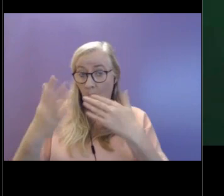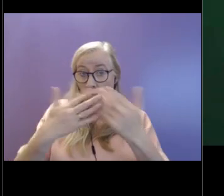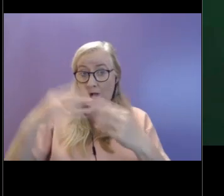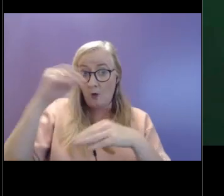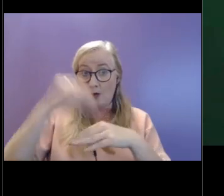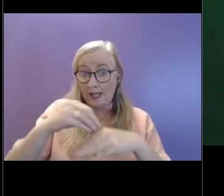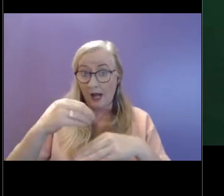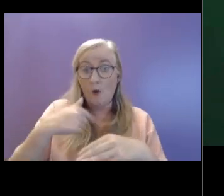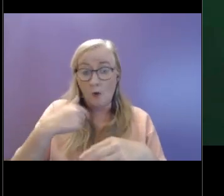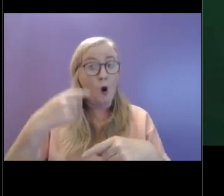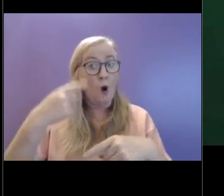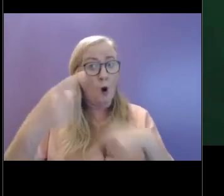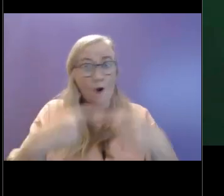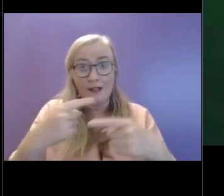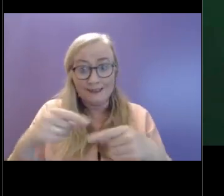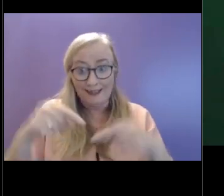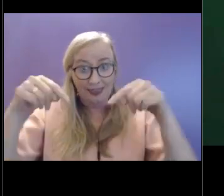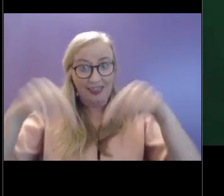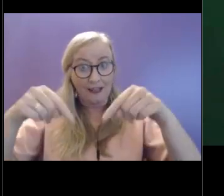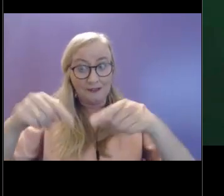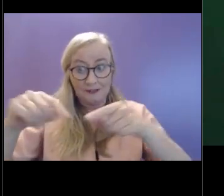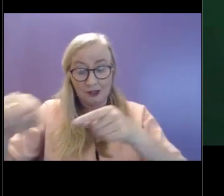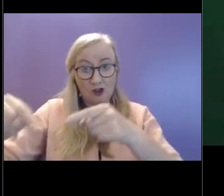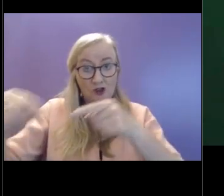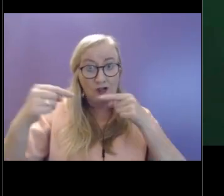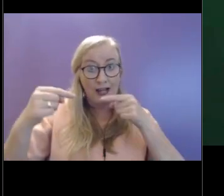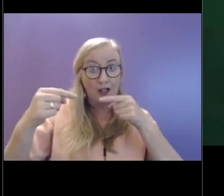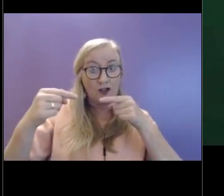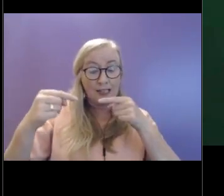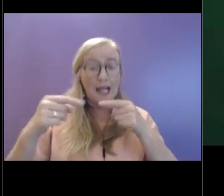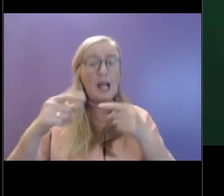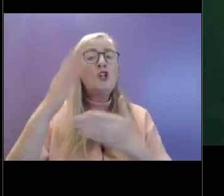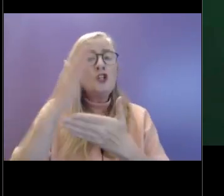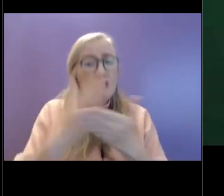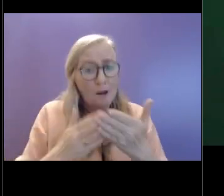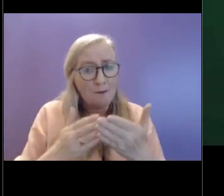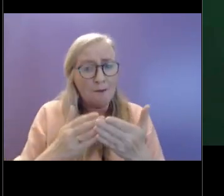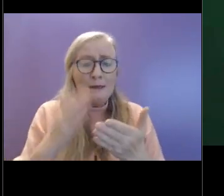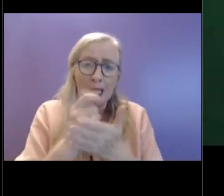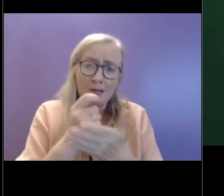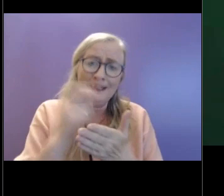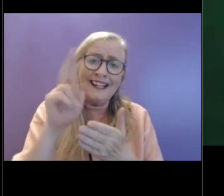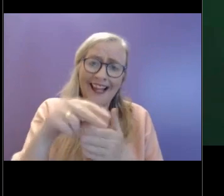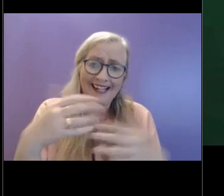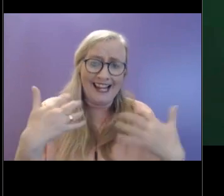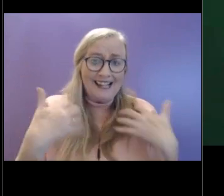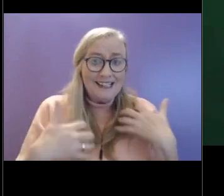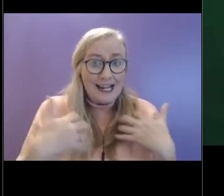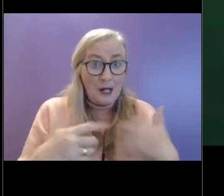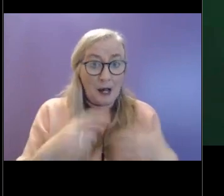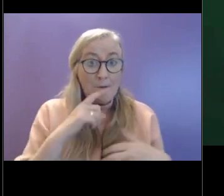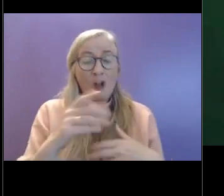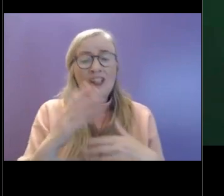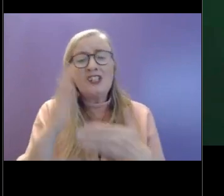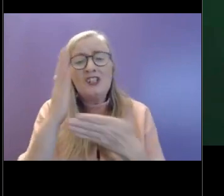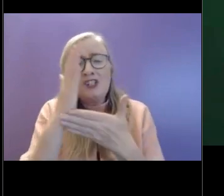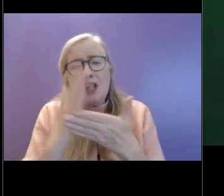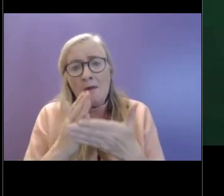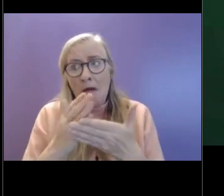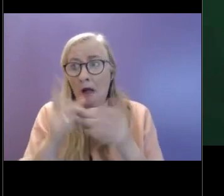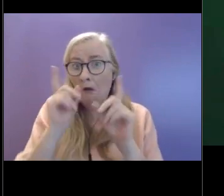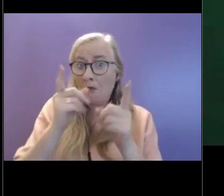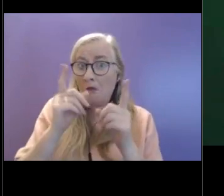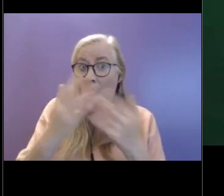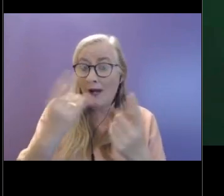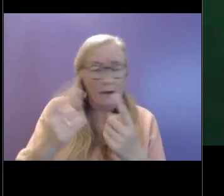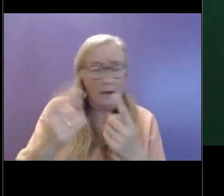found challenging. It can be exciting, but a certain amount of uncertainty is OK. But when it's constant, it